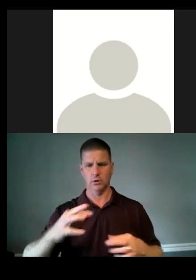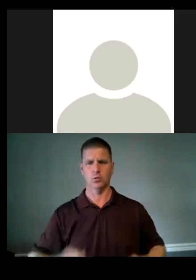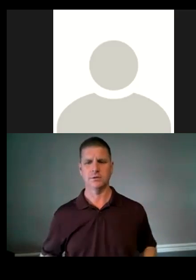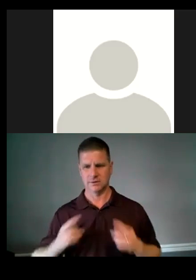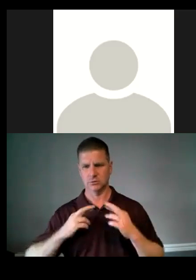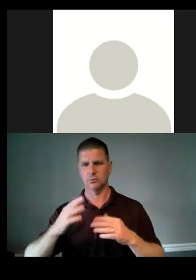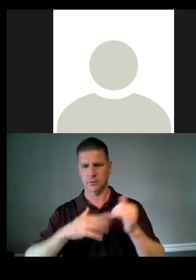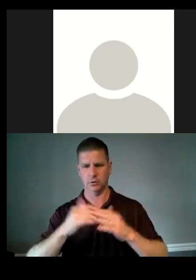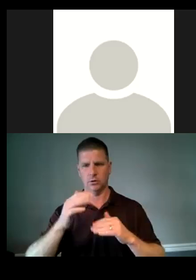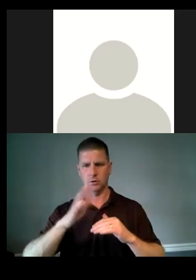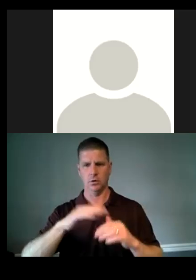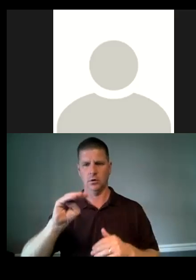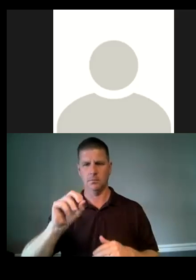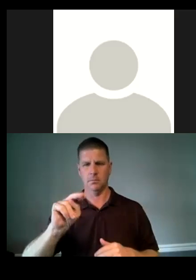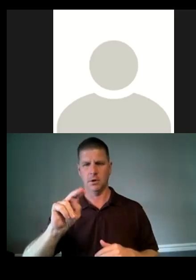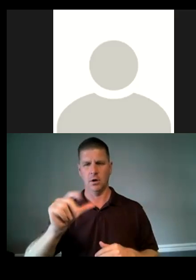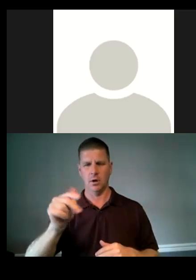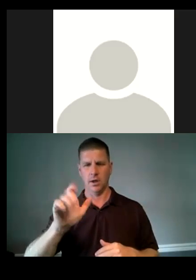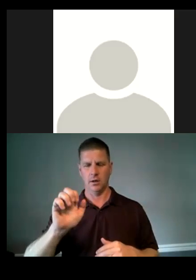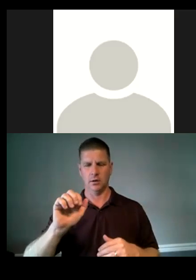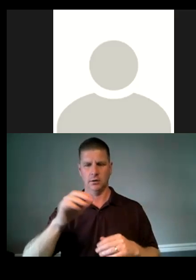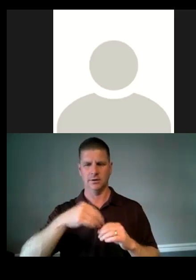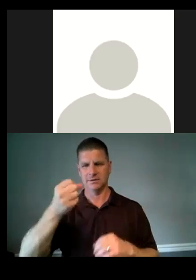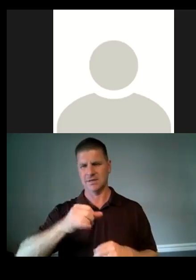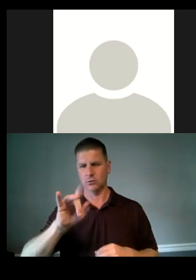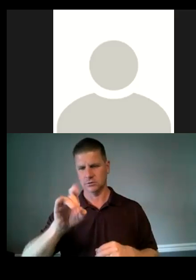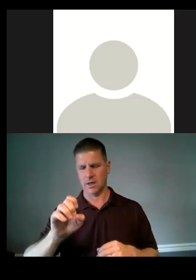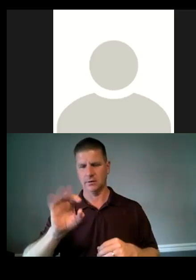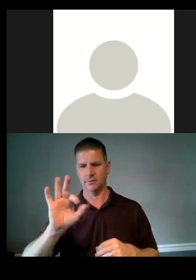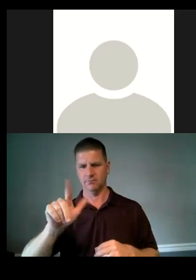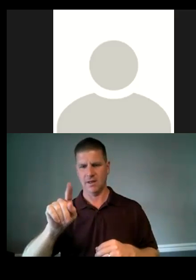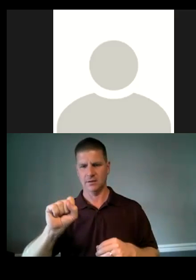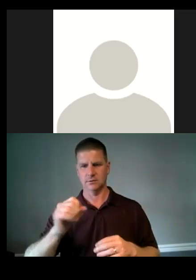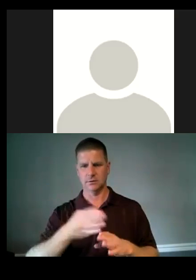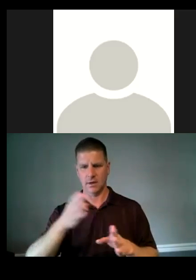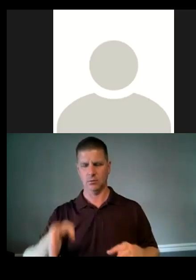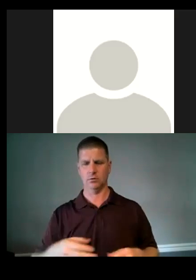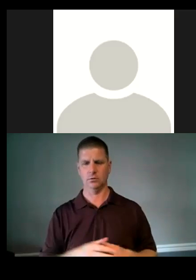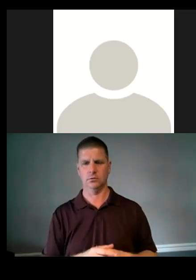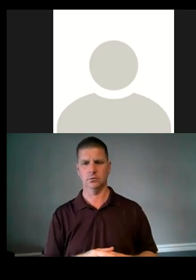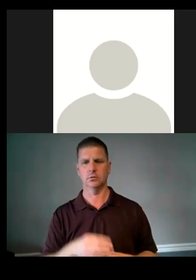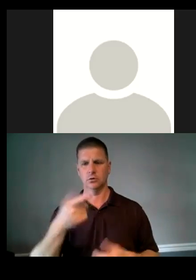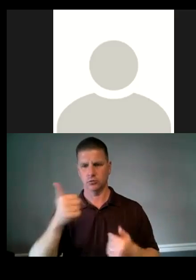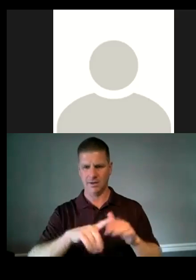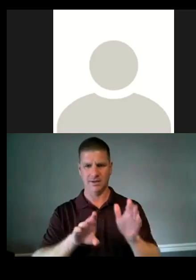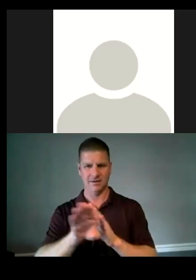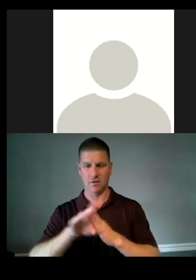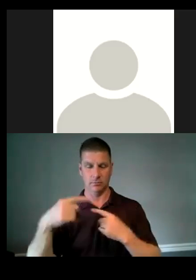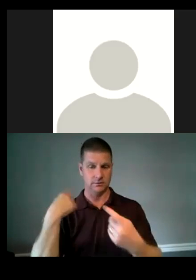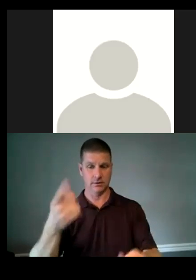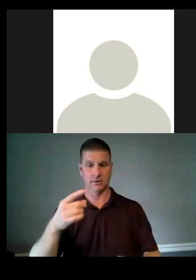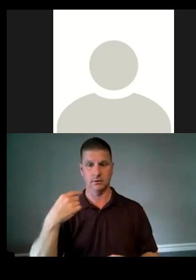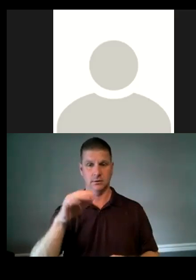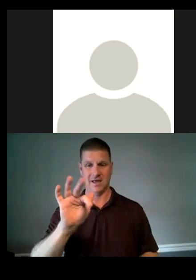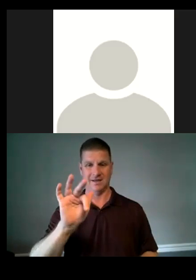along the Mangehila Riverfront in the Southside Flats neighborhood. The URA has tried to develop the site since 1999,